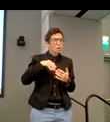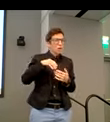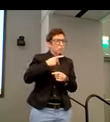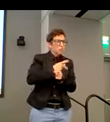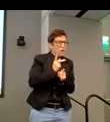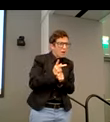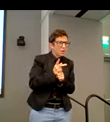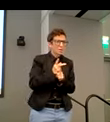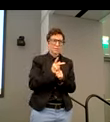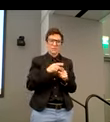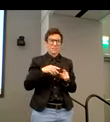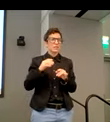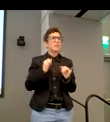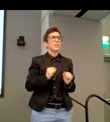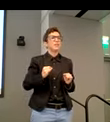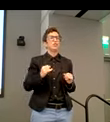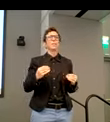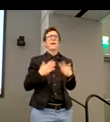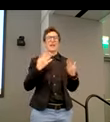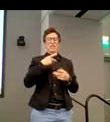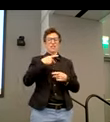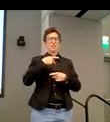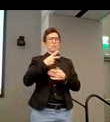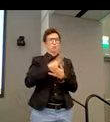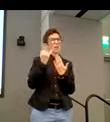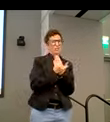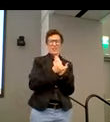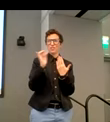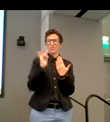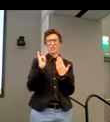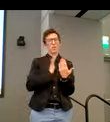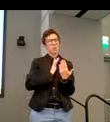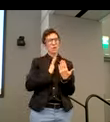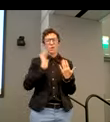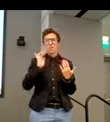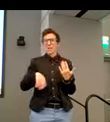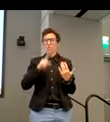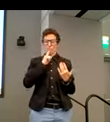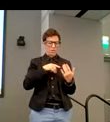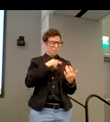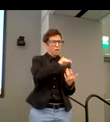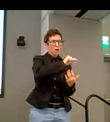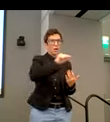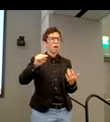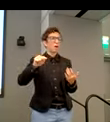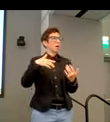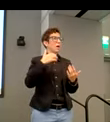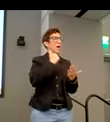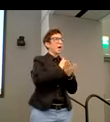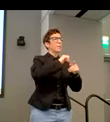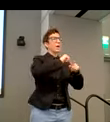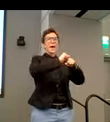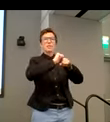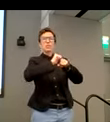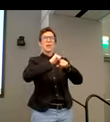are usually with disabilities. And they really serve as a force multiplier in terms of helping educate, you know, product managers, designers,